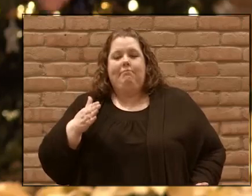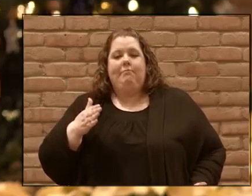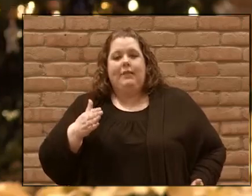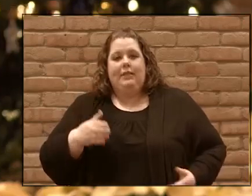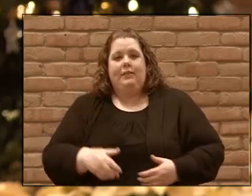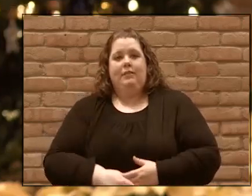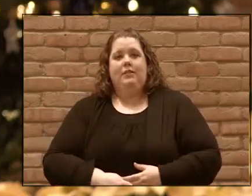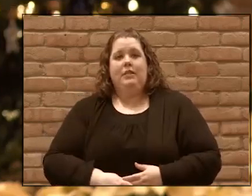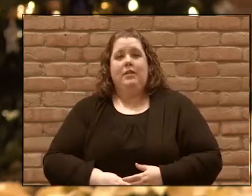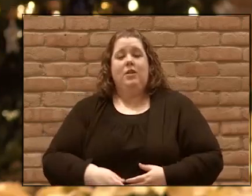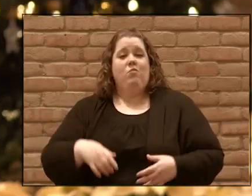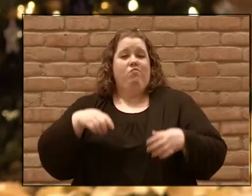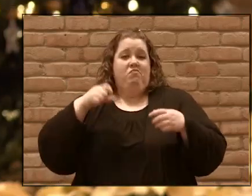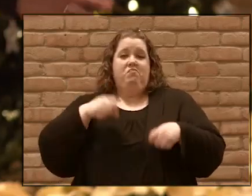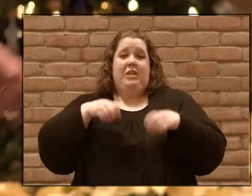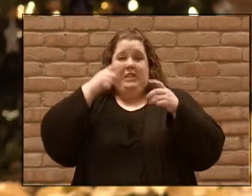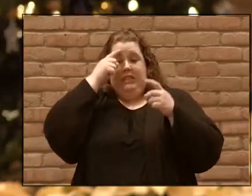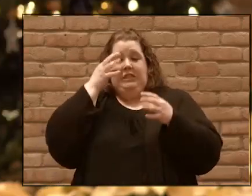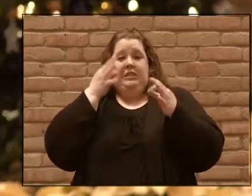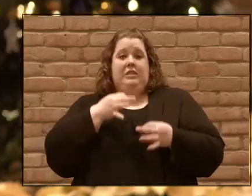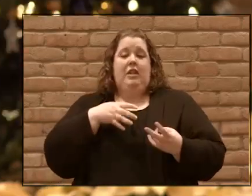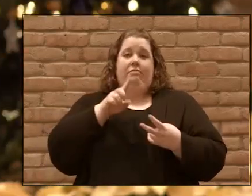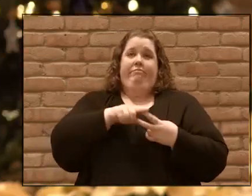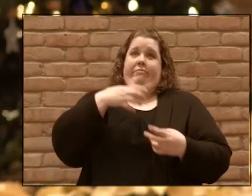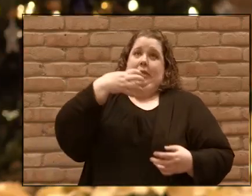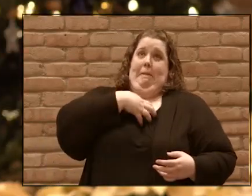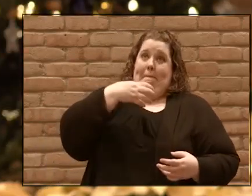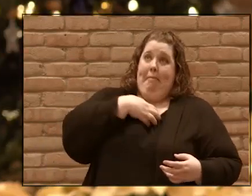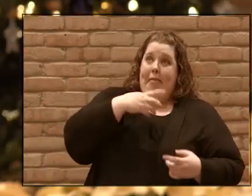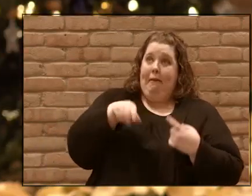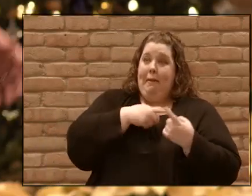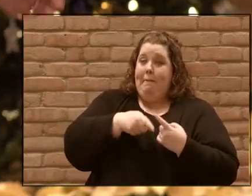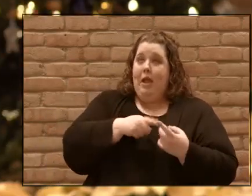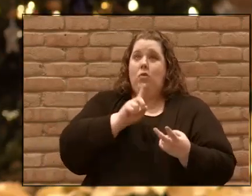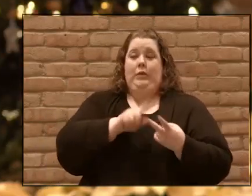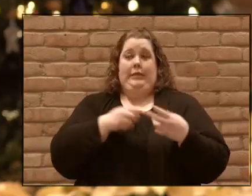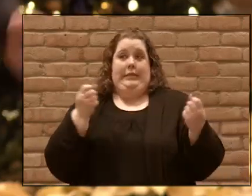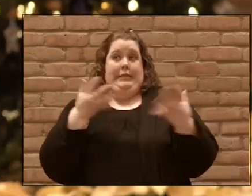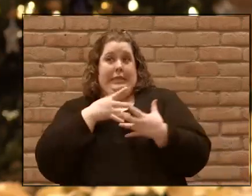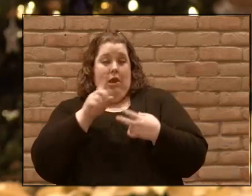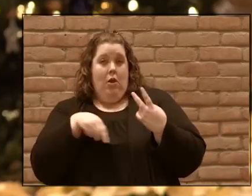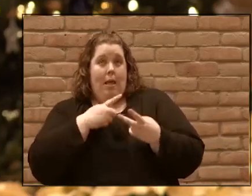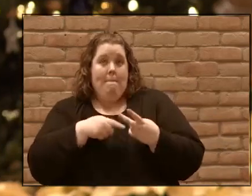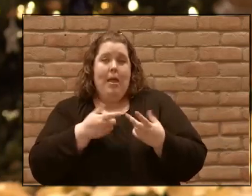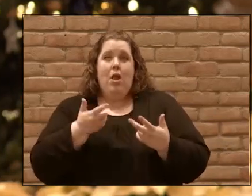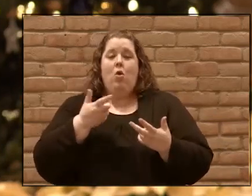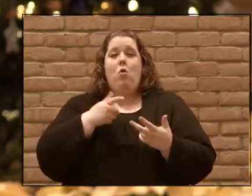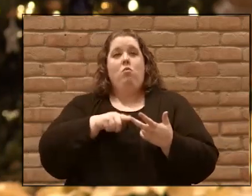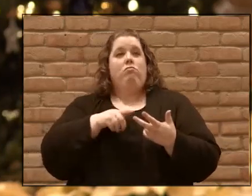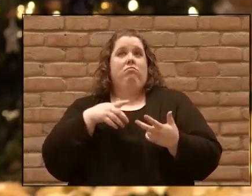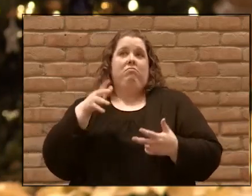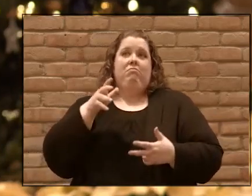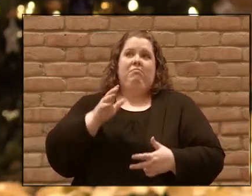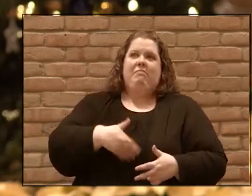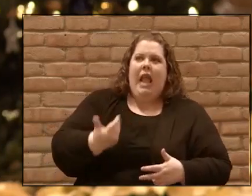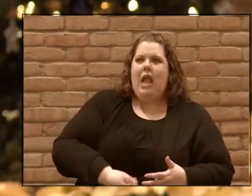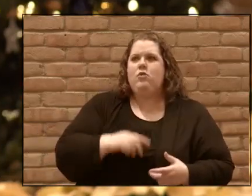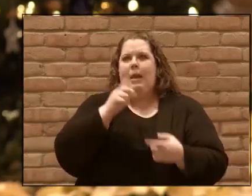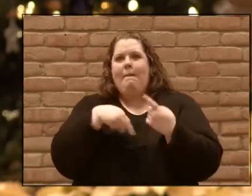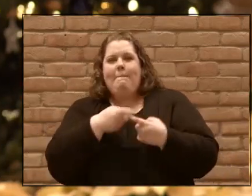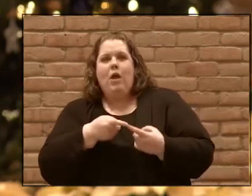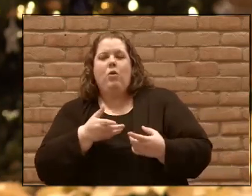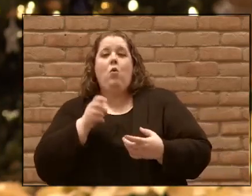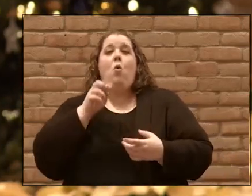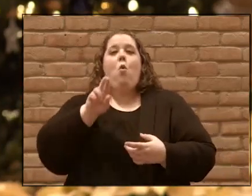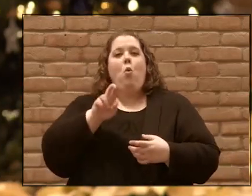can complain about that or we can be scared about it or we can you know get angry about it or we can do